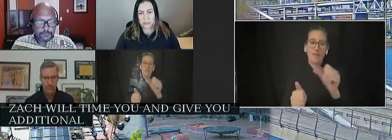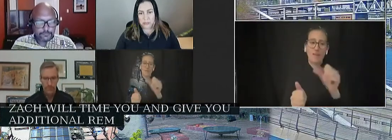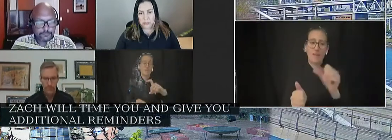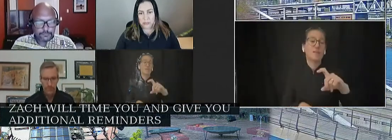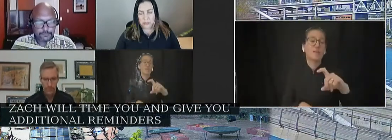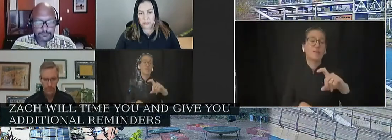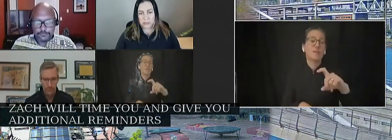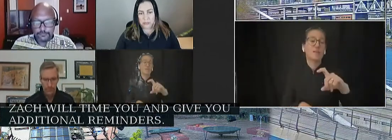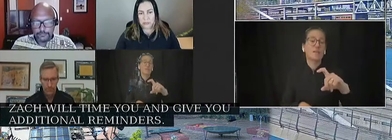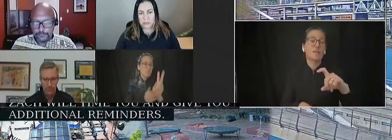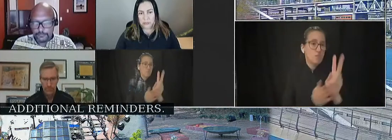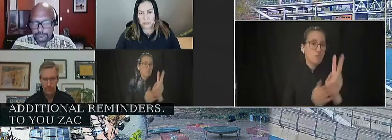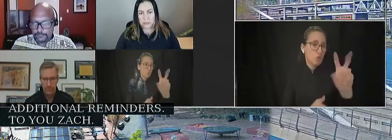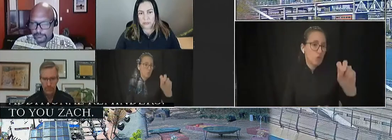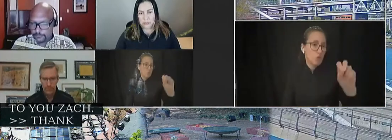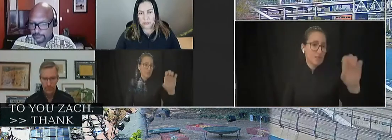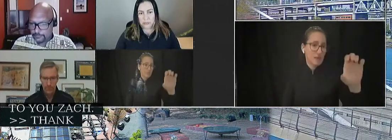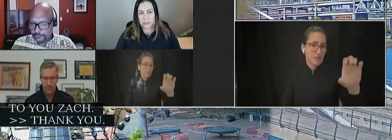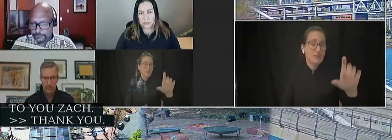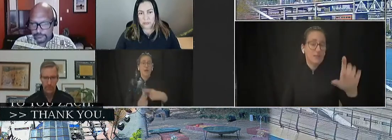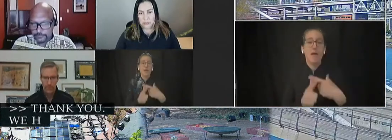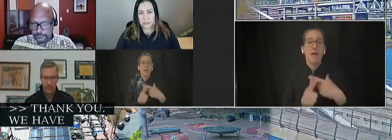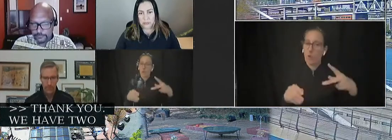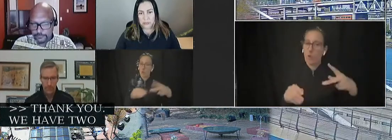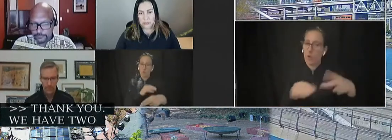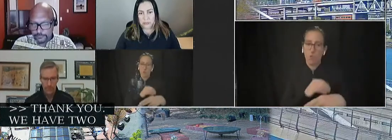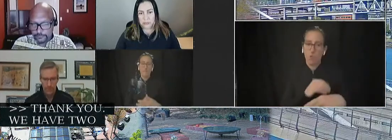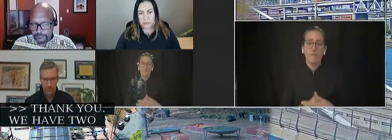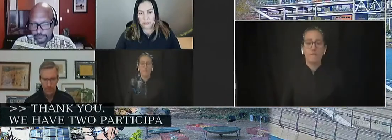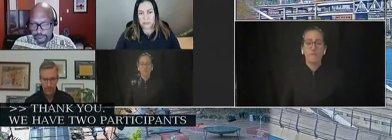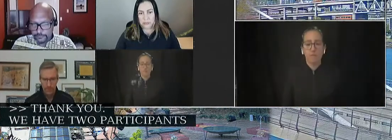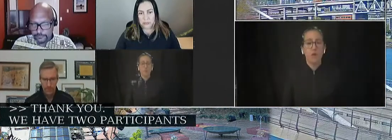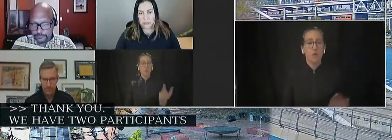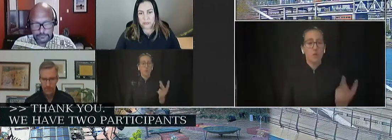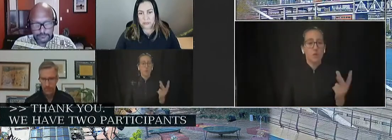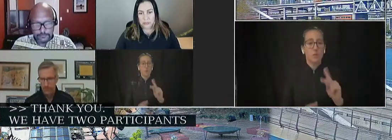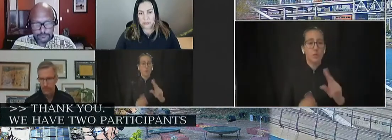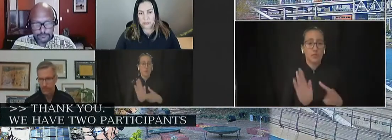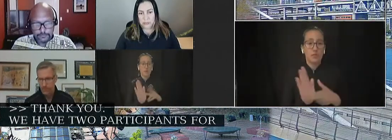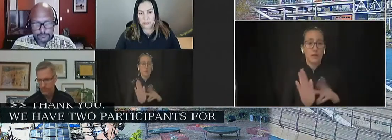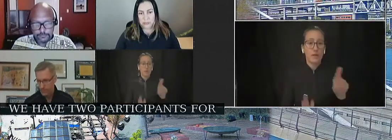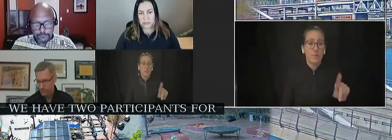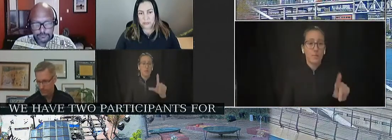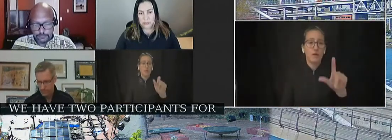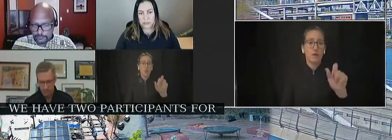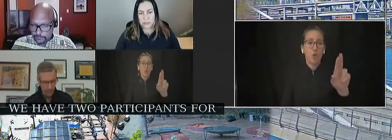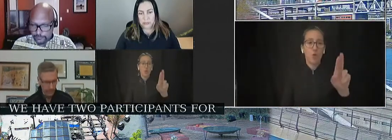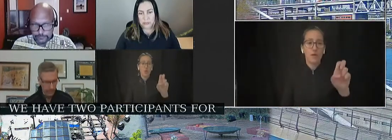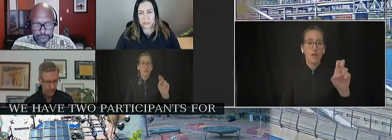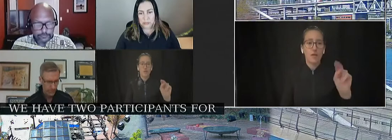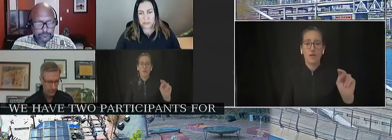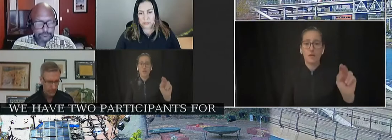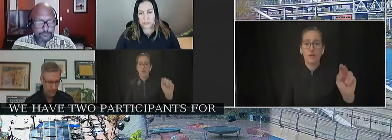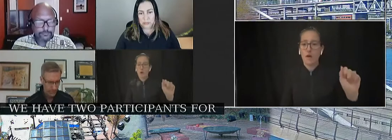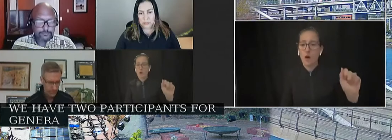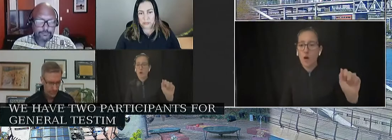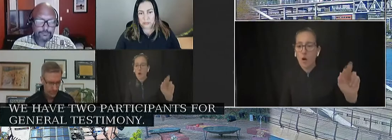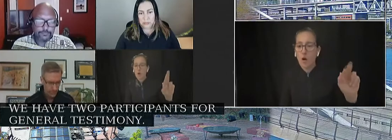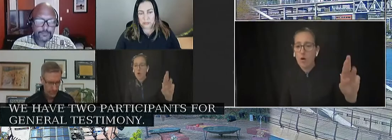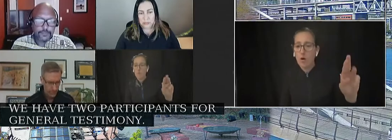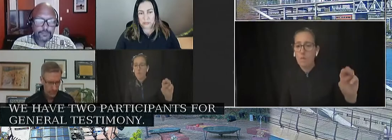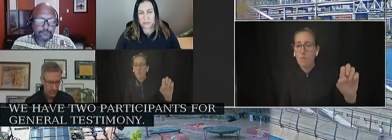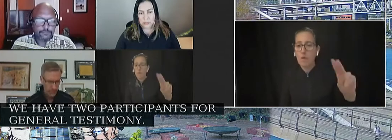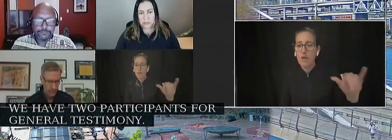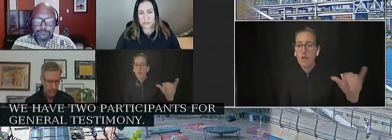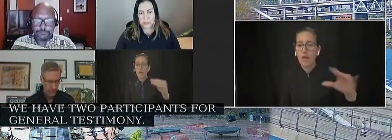Thank you. We have two participants signed up for general testimony, Lauren Armory, Armini, sorry, and Marta Gwembes. We will